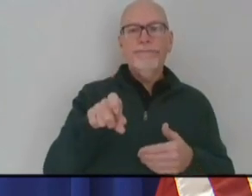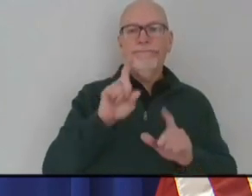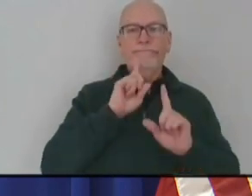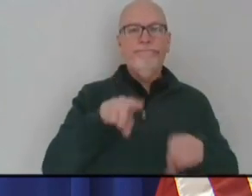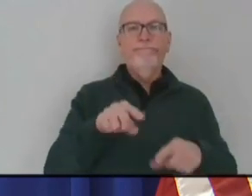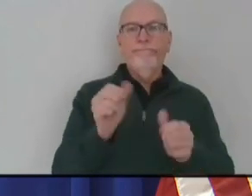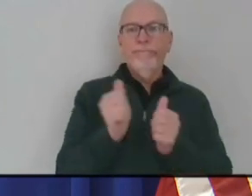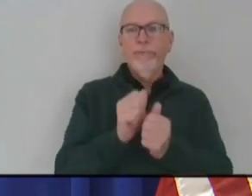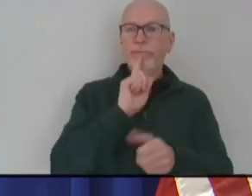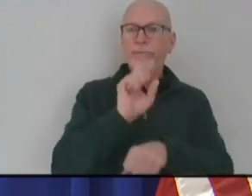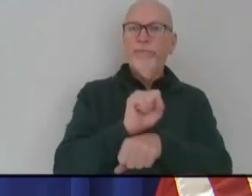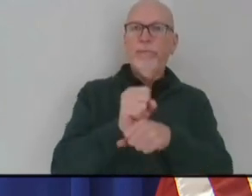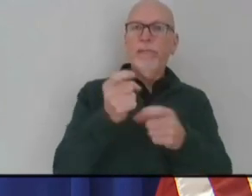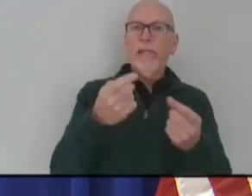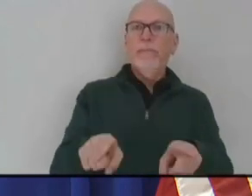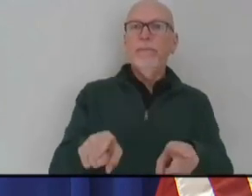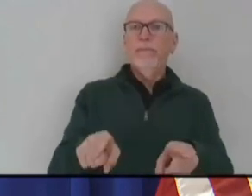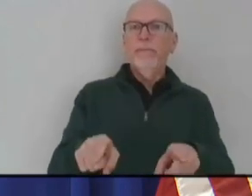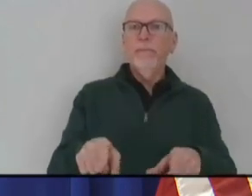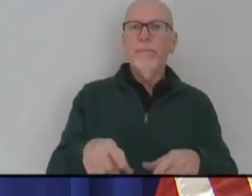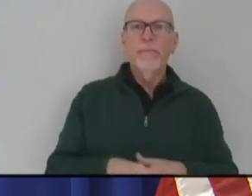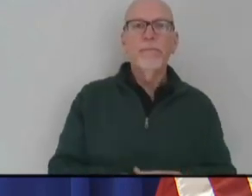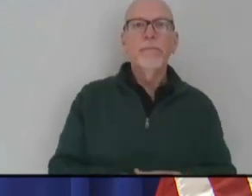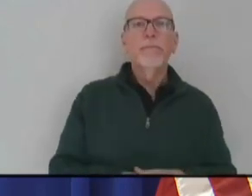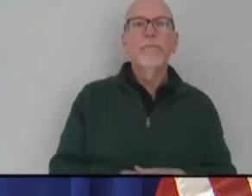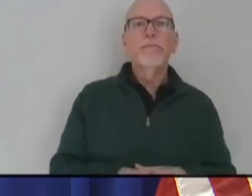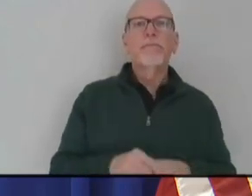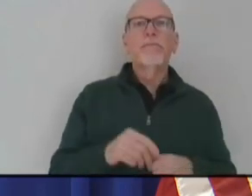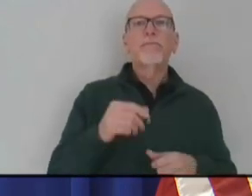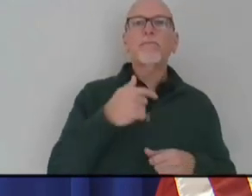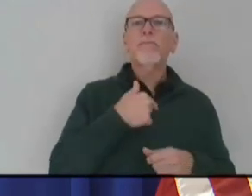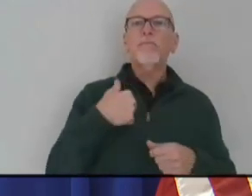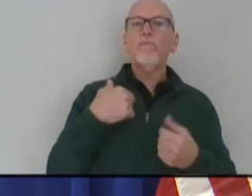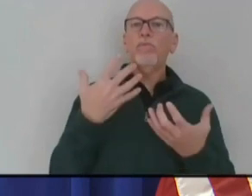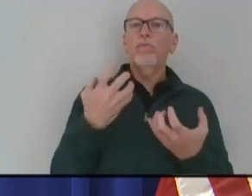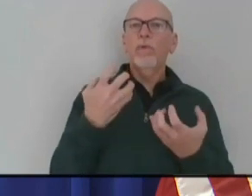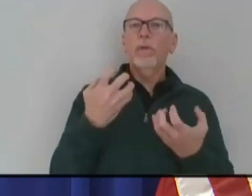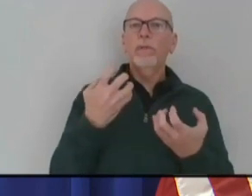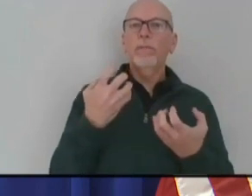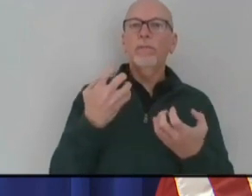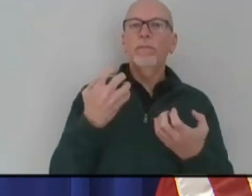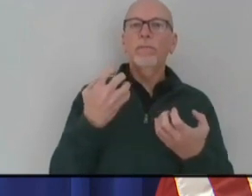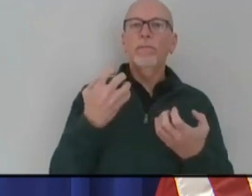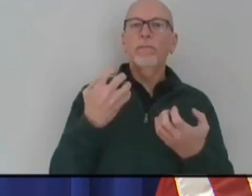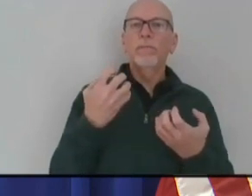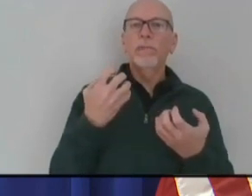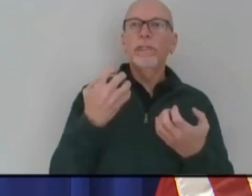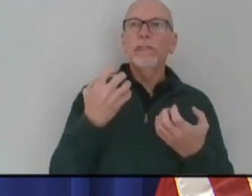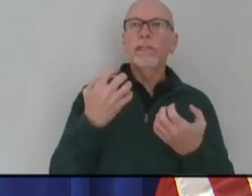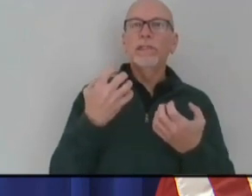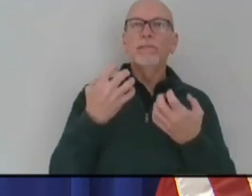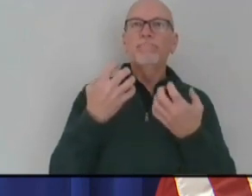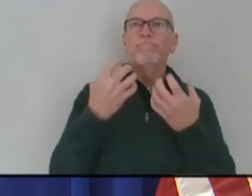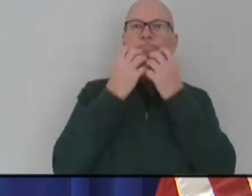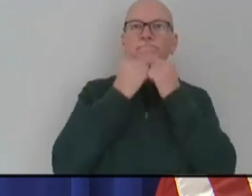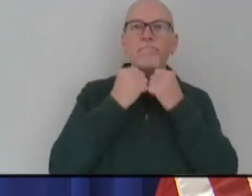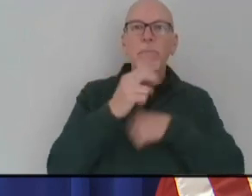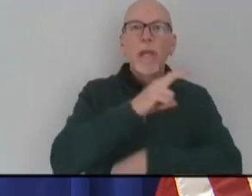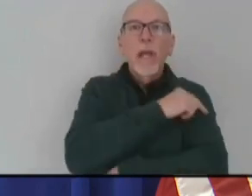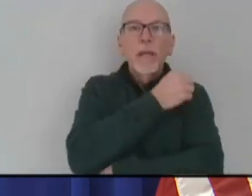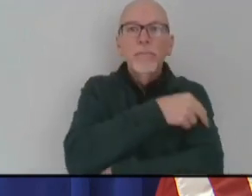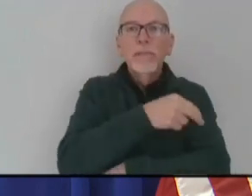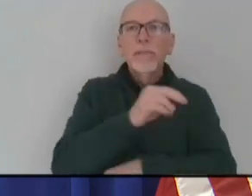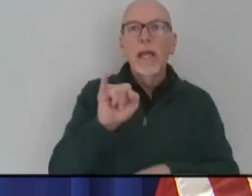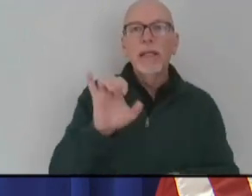in an effort to preserve hospital intensive care unit